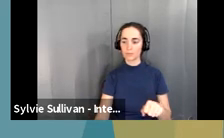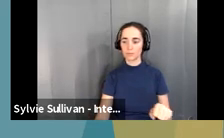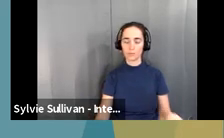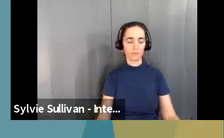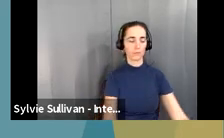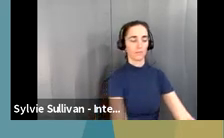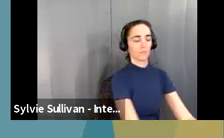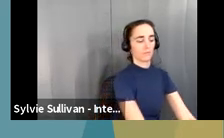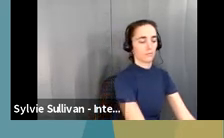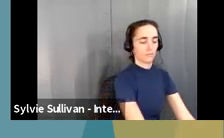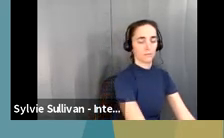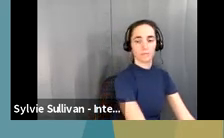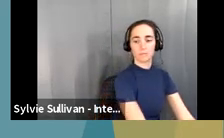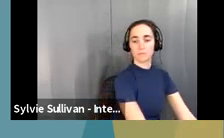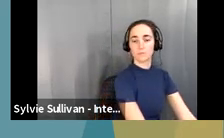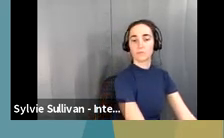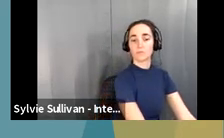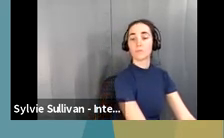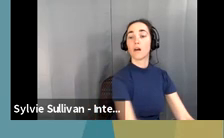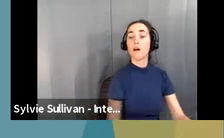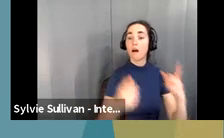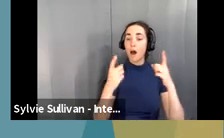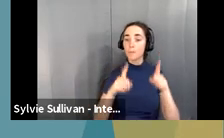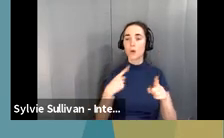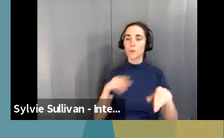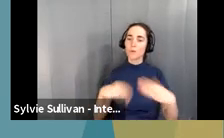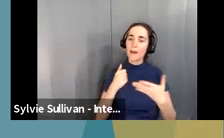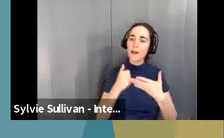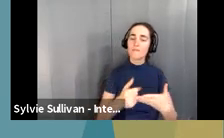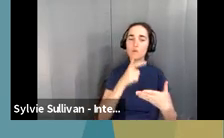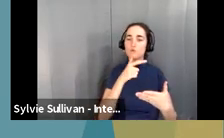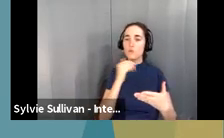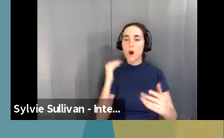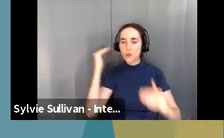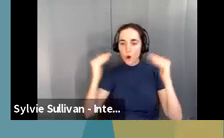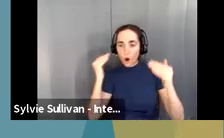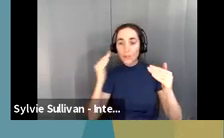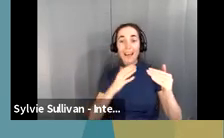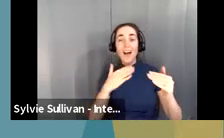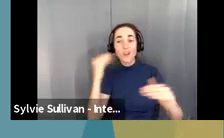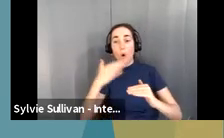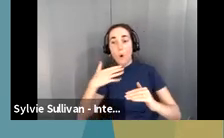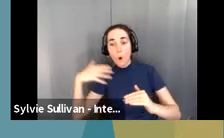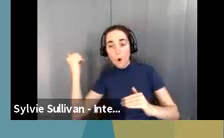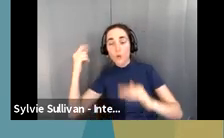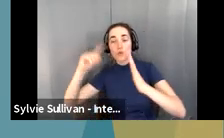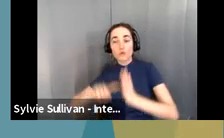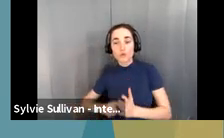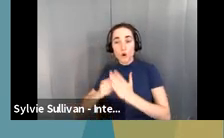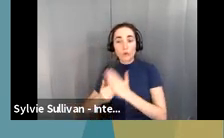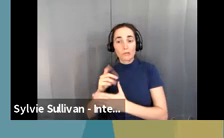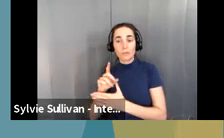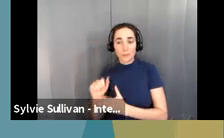and persons with adult onset disability. These programs include home and community-based waivers,